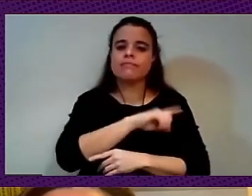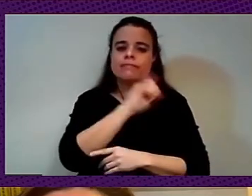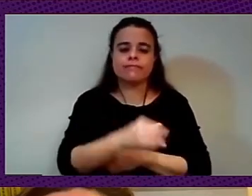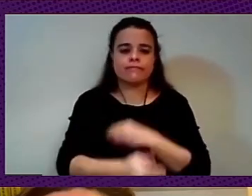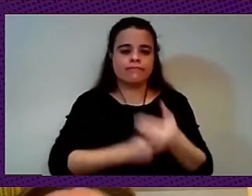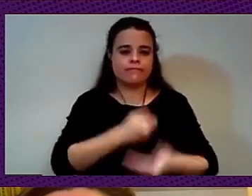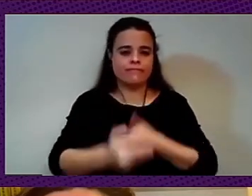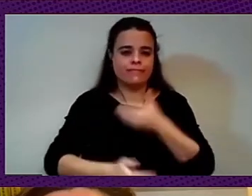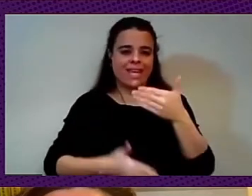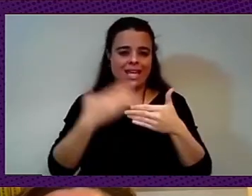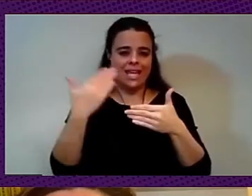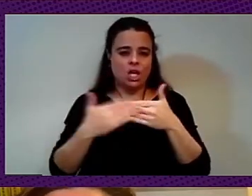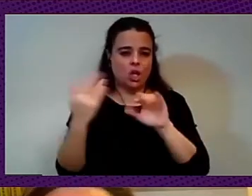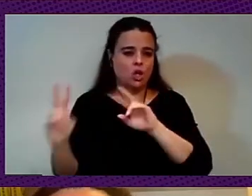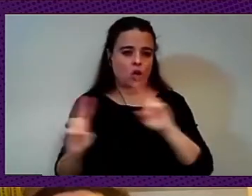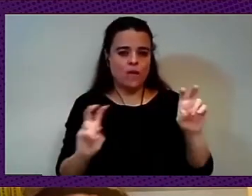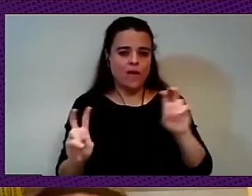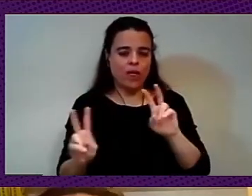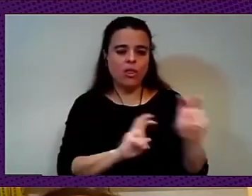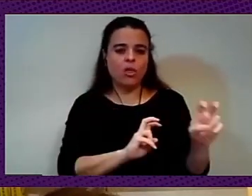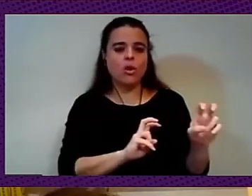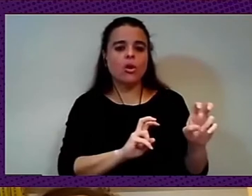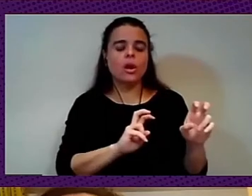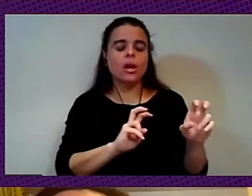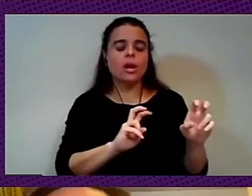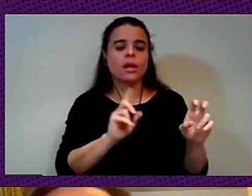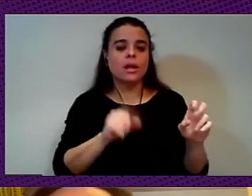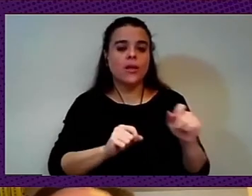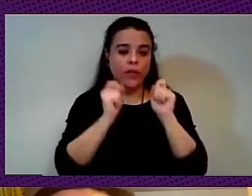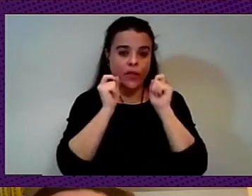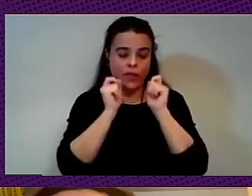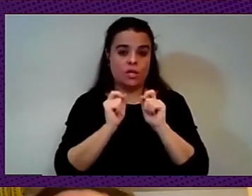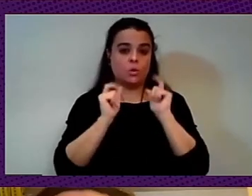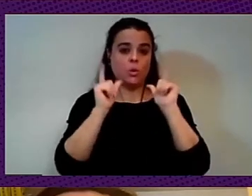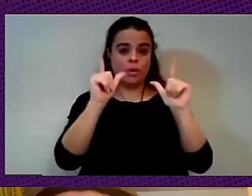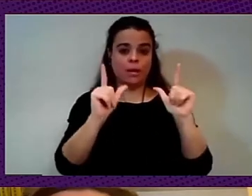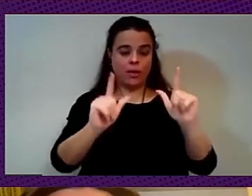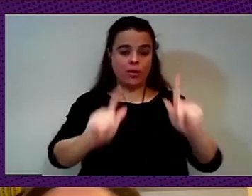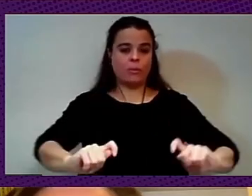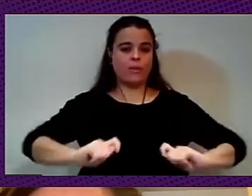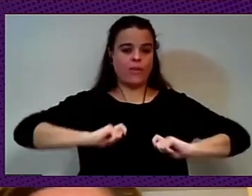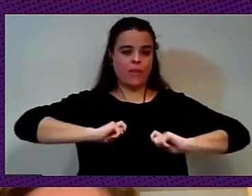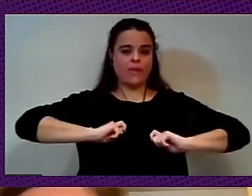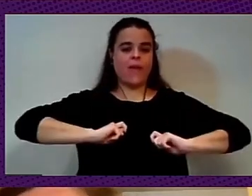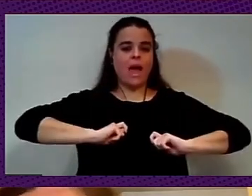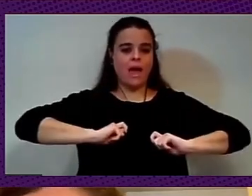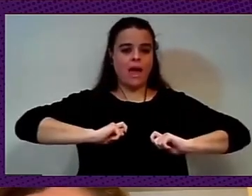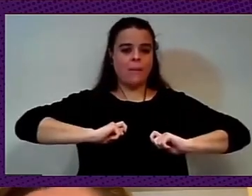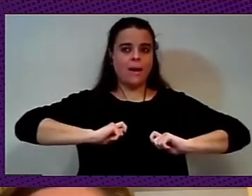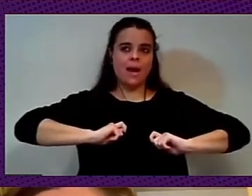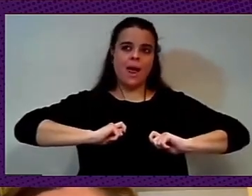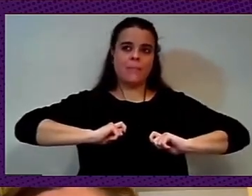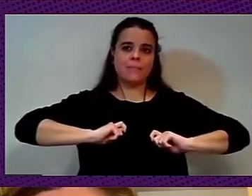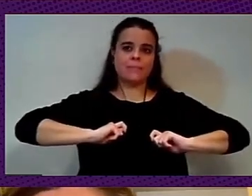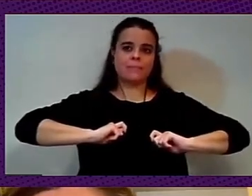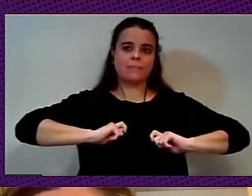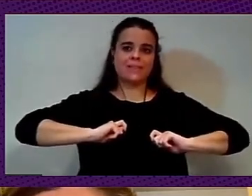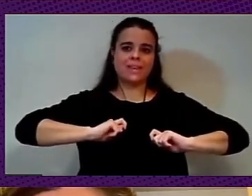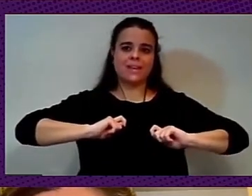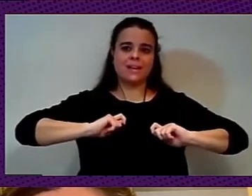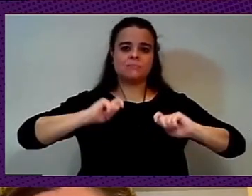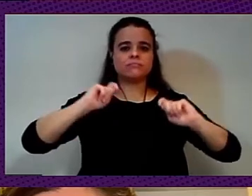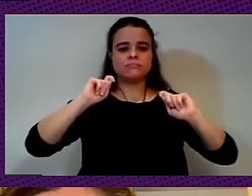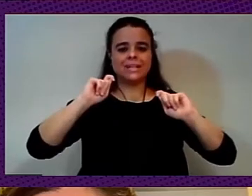So changing the paradigm of mode of production to mode of discovery, but at this needs, in the end, policy purpose, it's any public